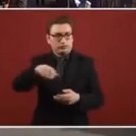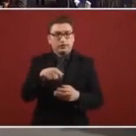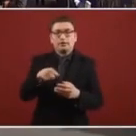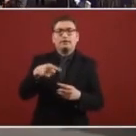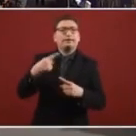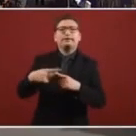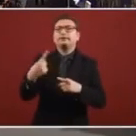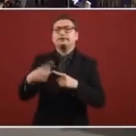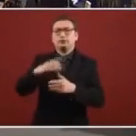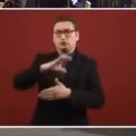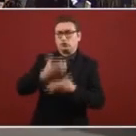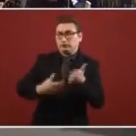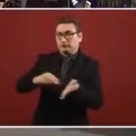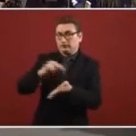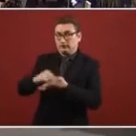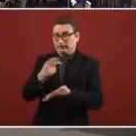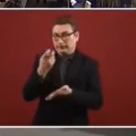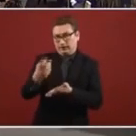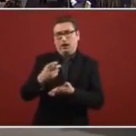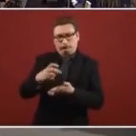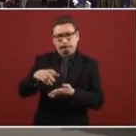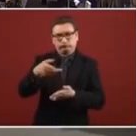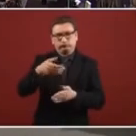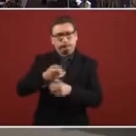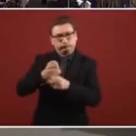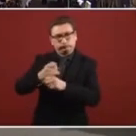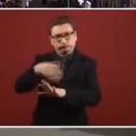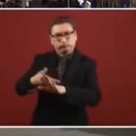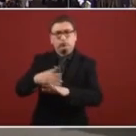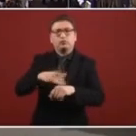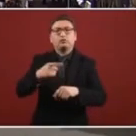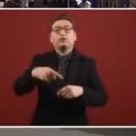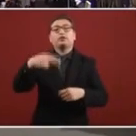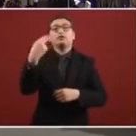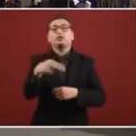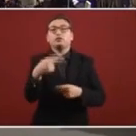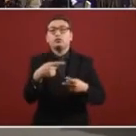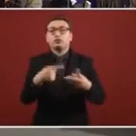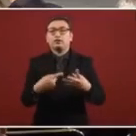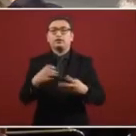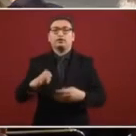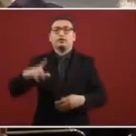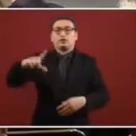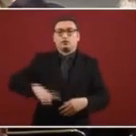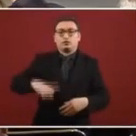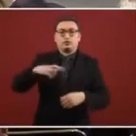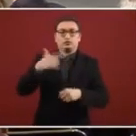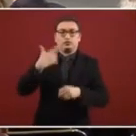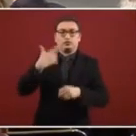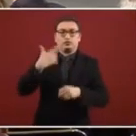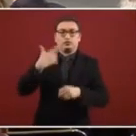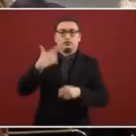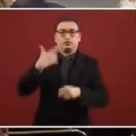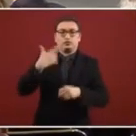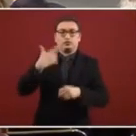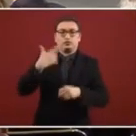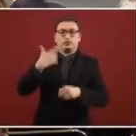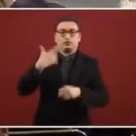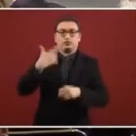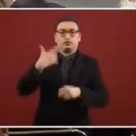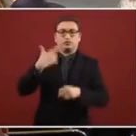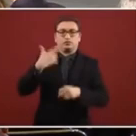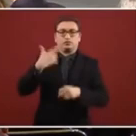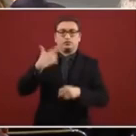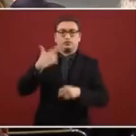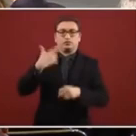against those who signed for those contracts against those who signed for those contracts because